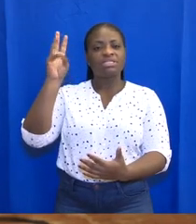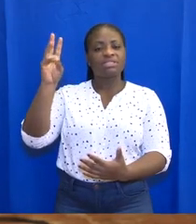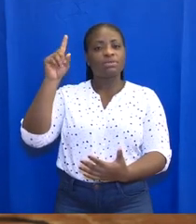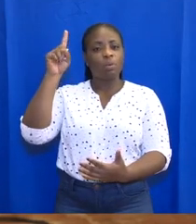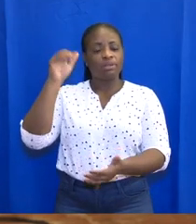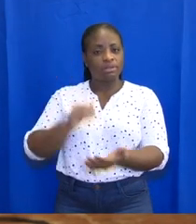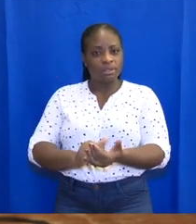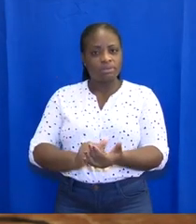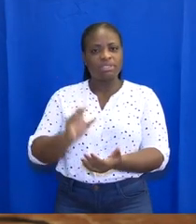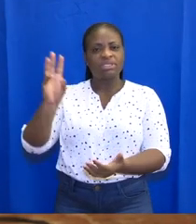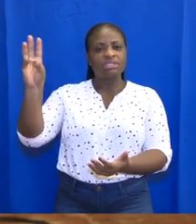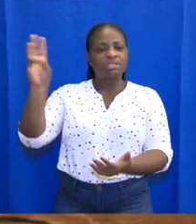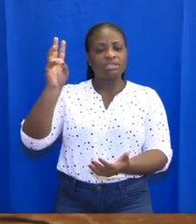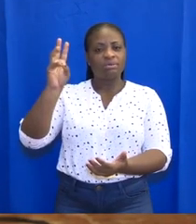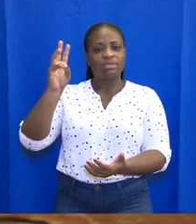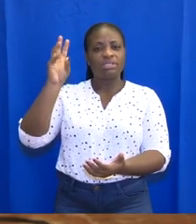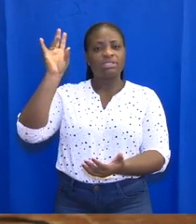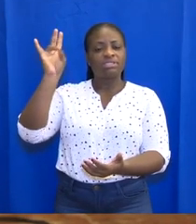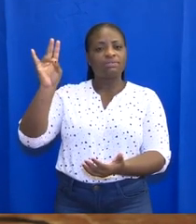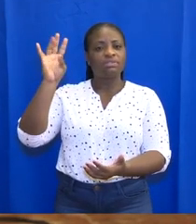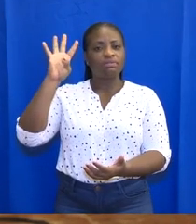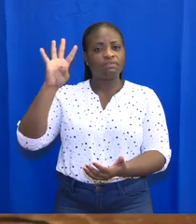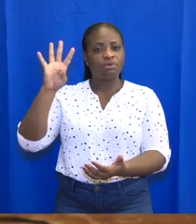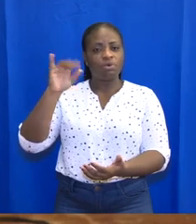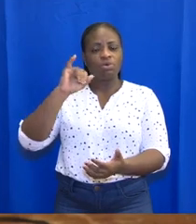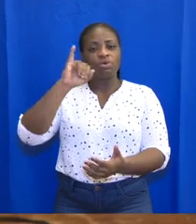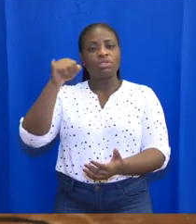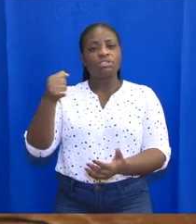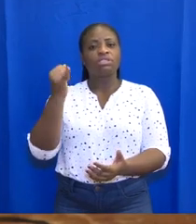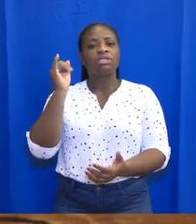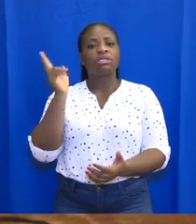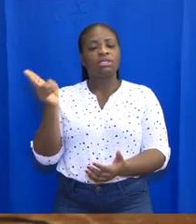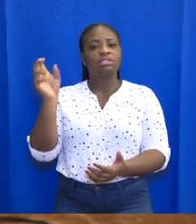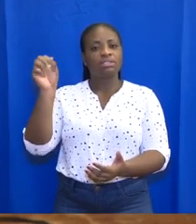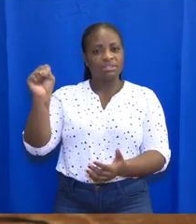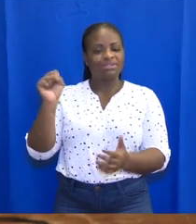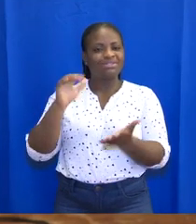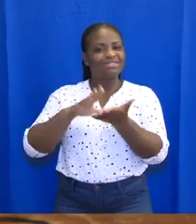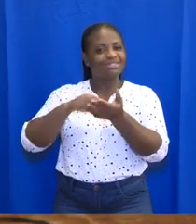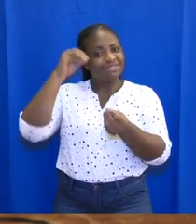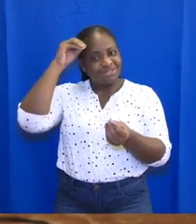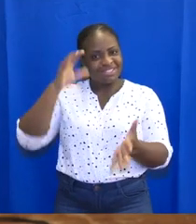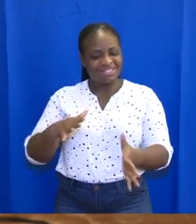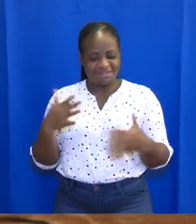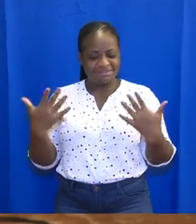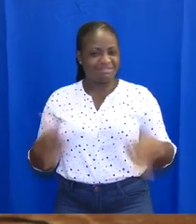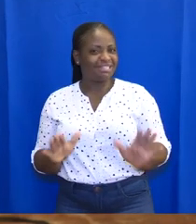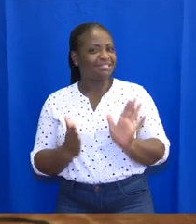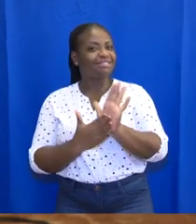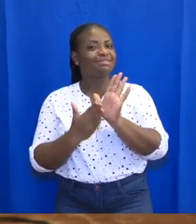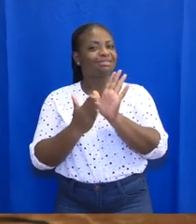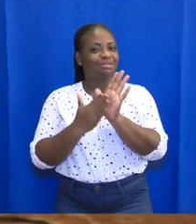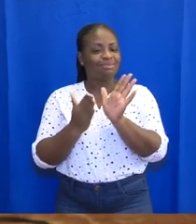,674 JHS III students completed the Basic Education